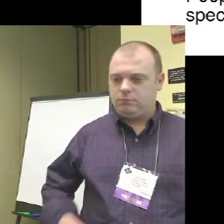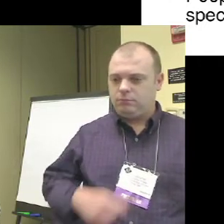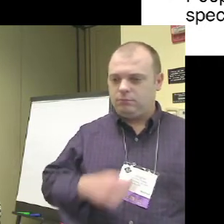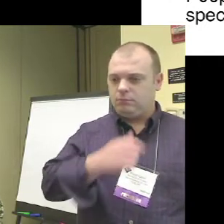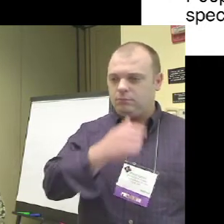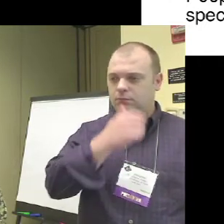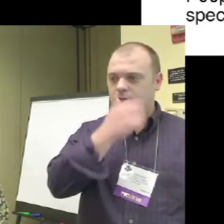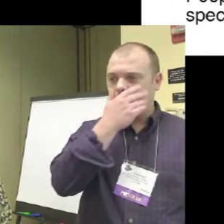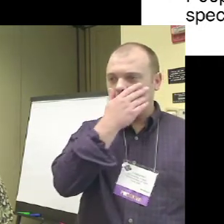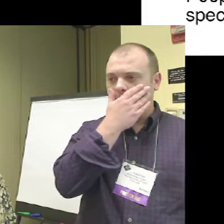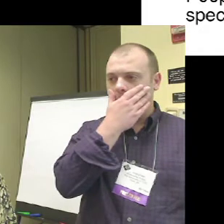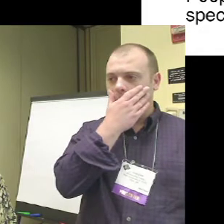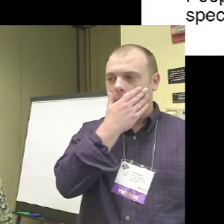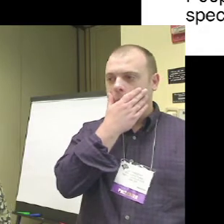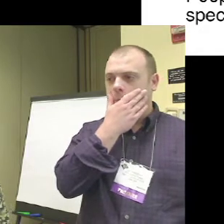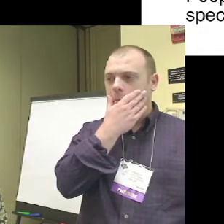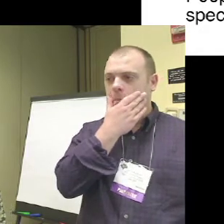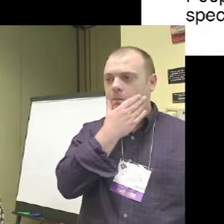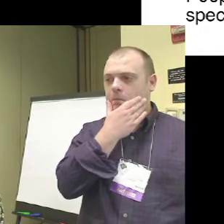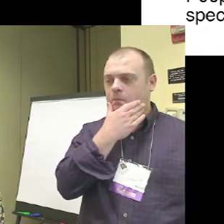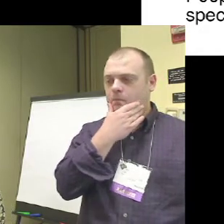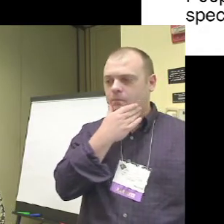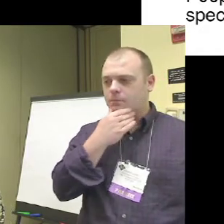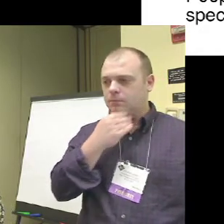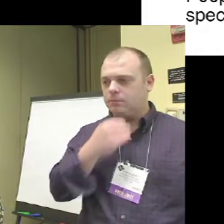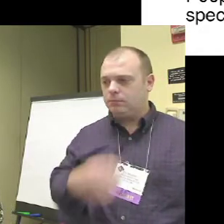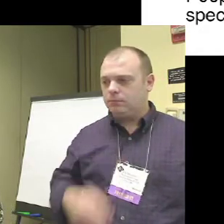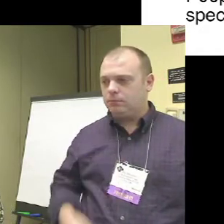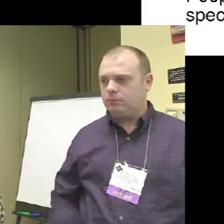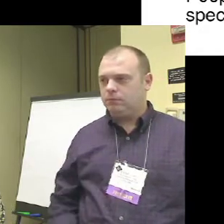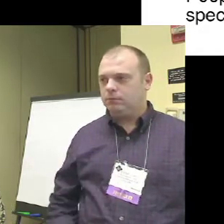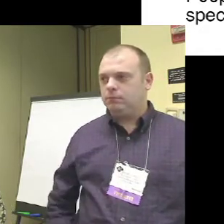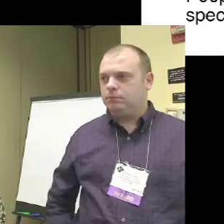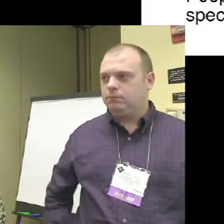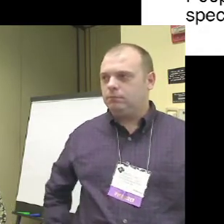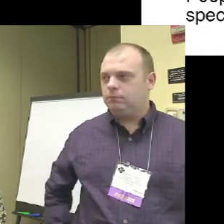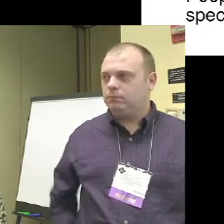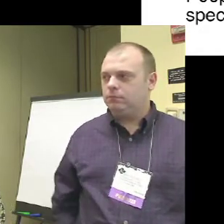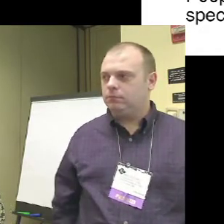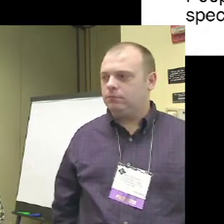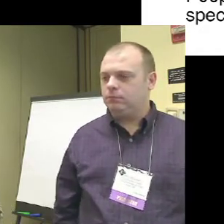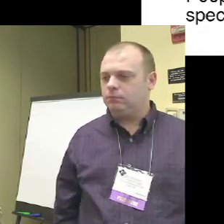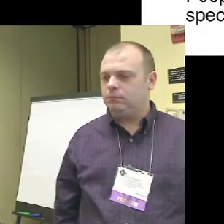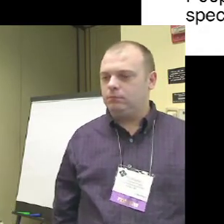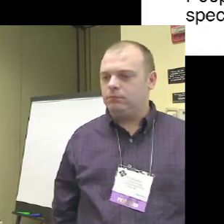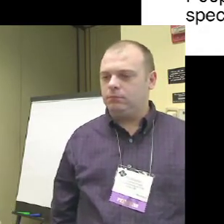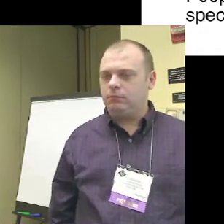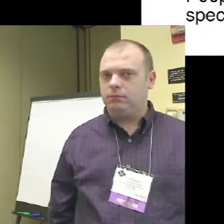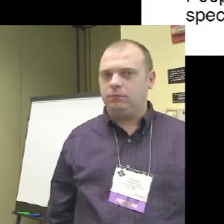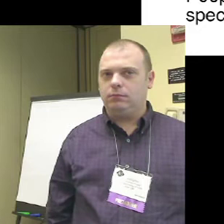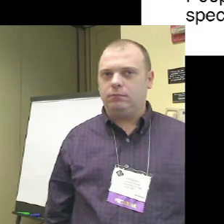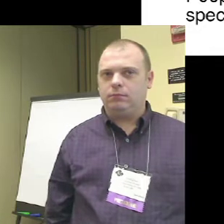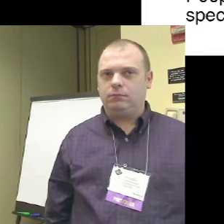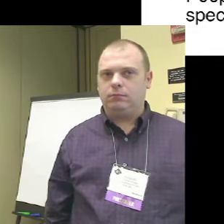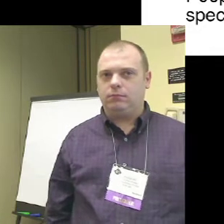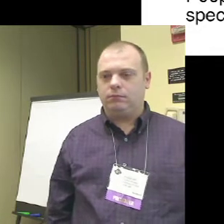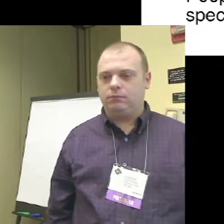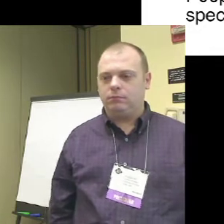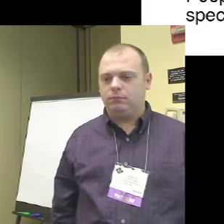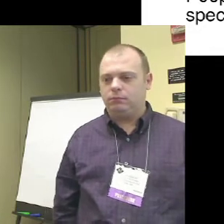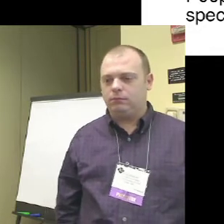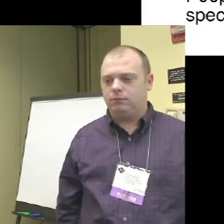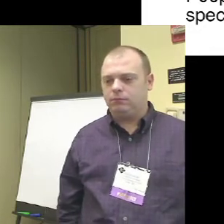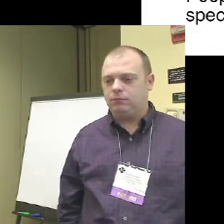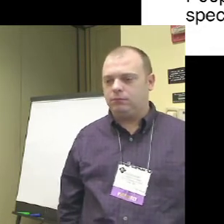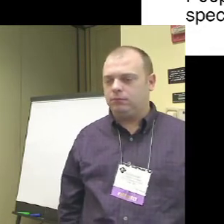people who are partially sighted. And we often find that technologists have a lot more difficulty making things accessible